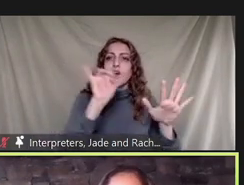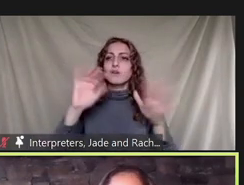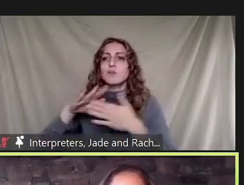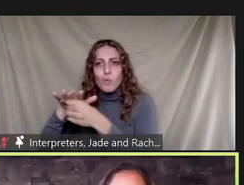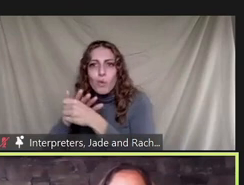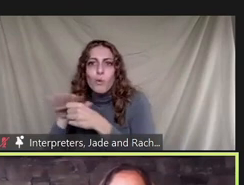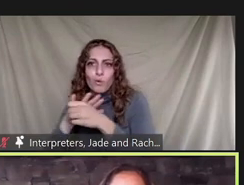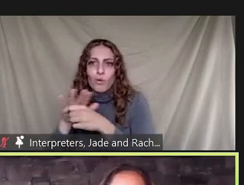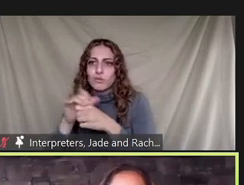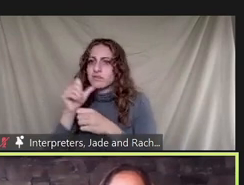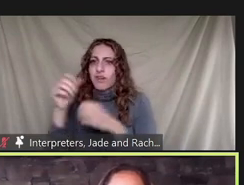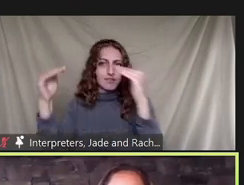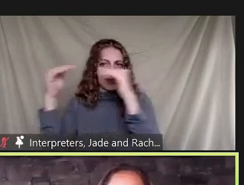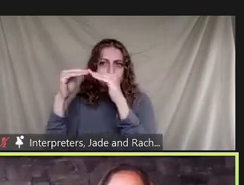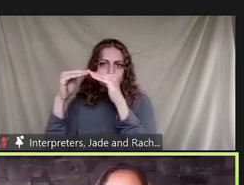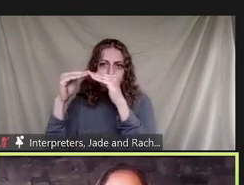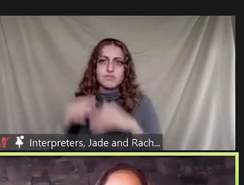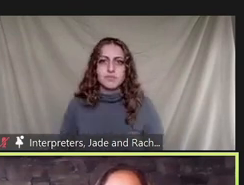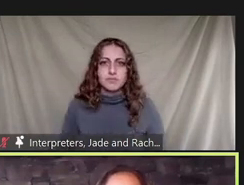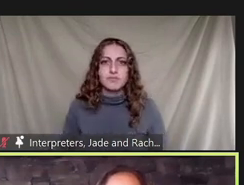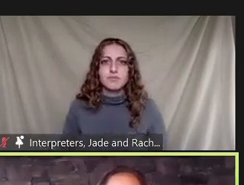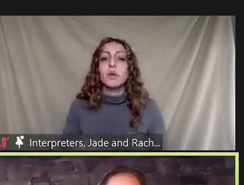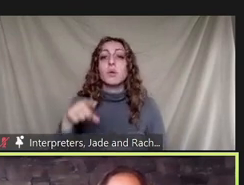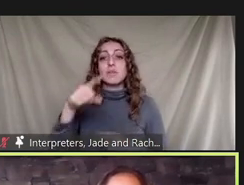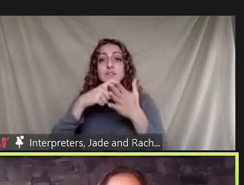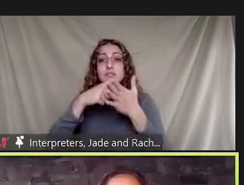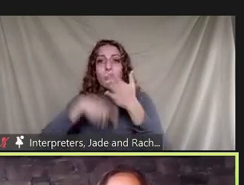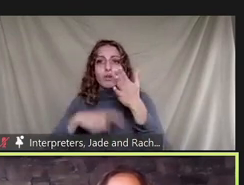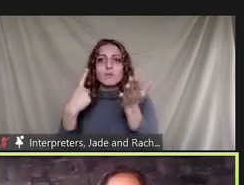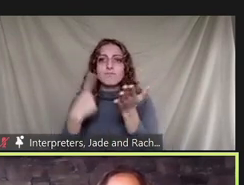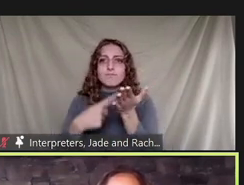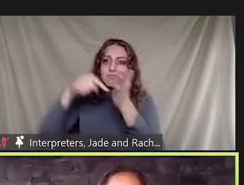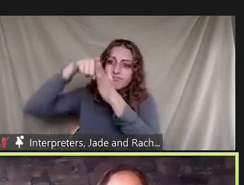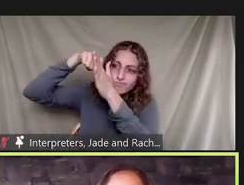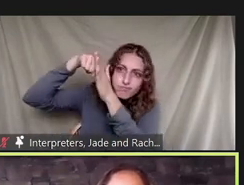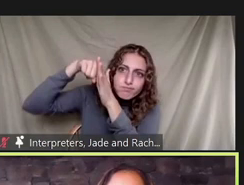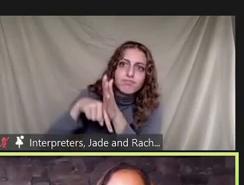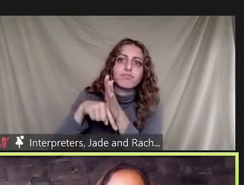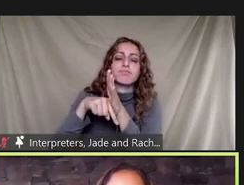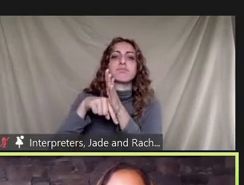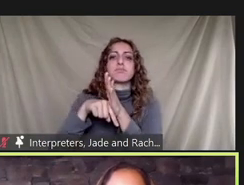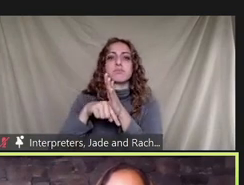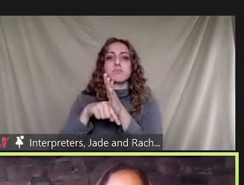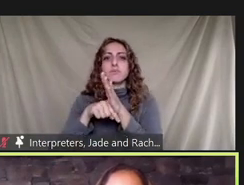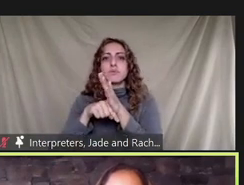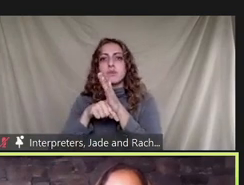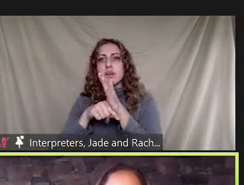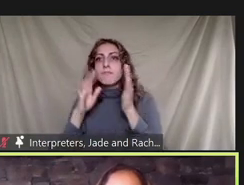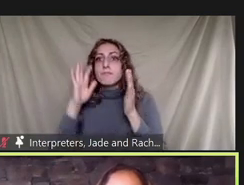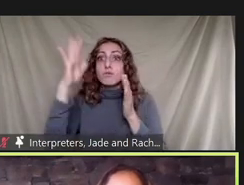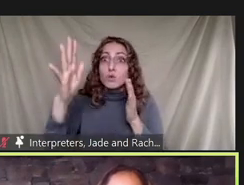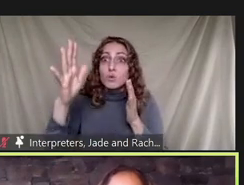slide please so the article goes into quite detailed description of what tomorrow's chemical sector